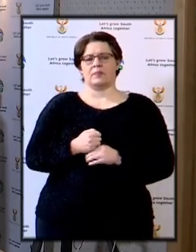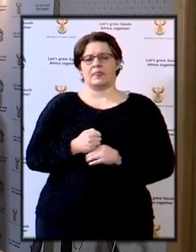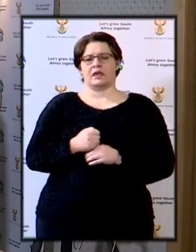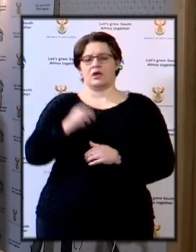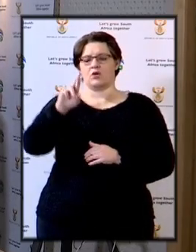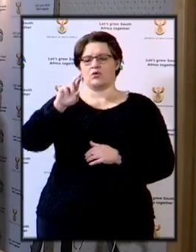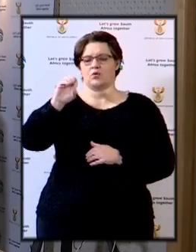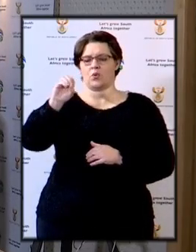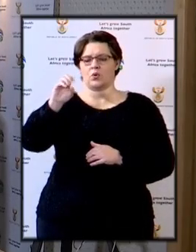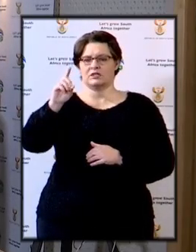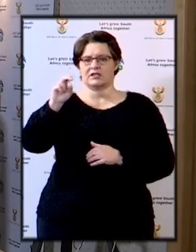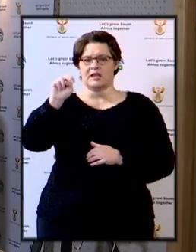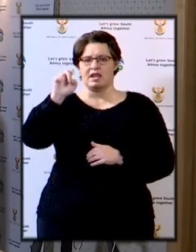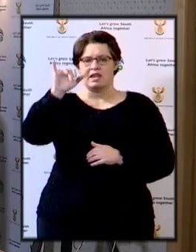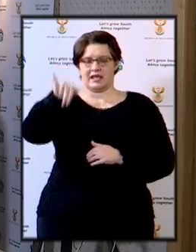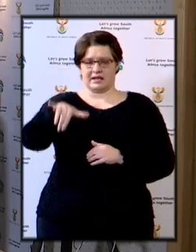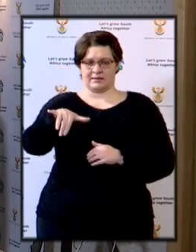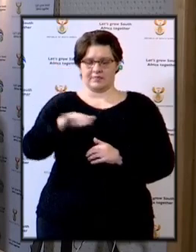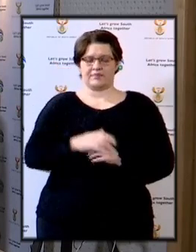DeCock.